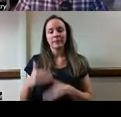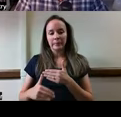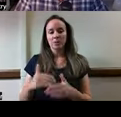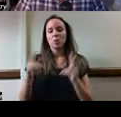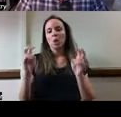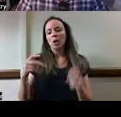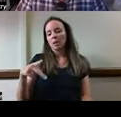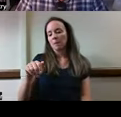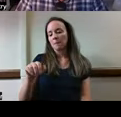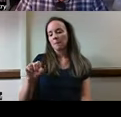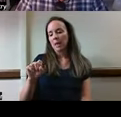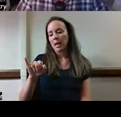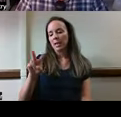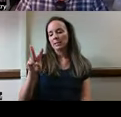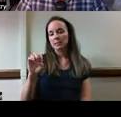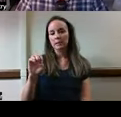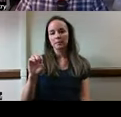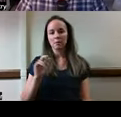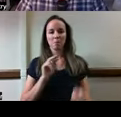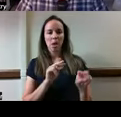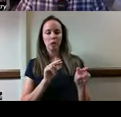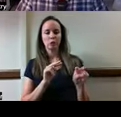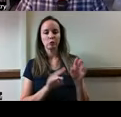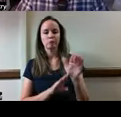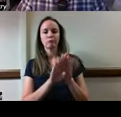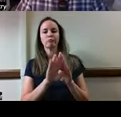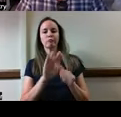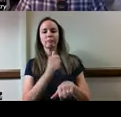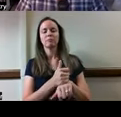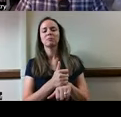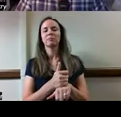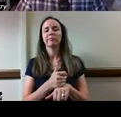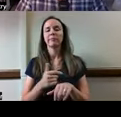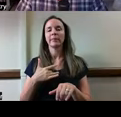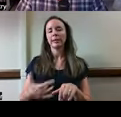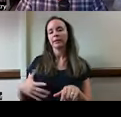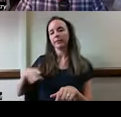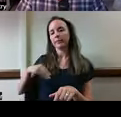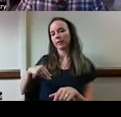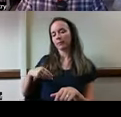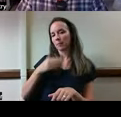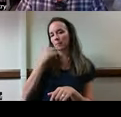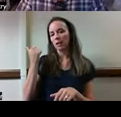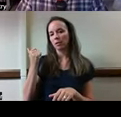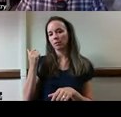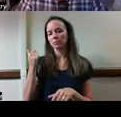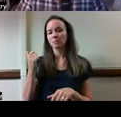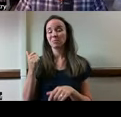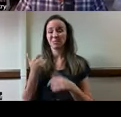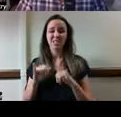monitors have come into play. And they are considered more palatable, if in some ways, no less intrusive.